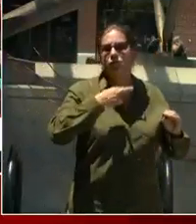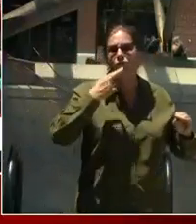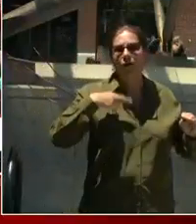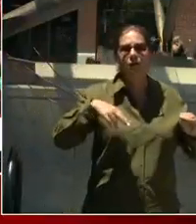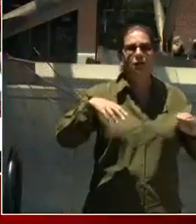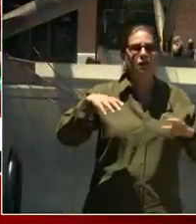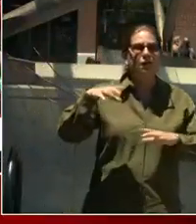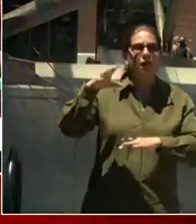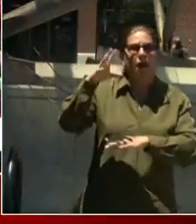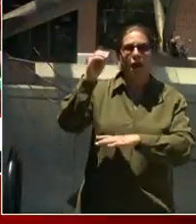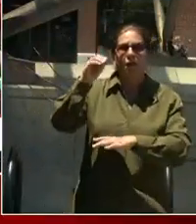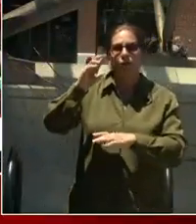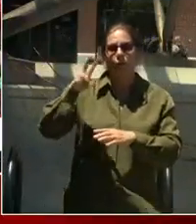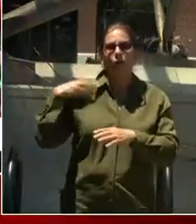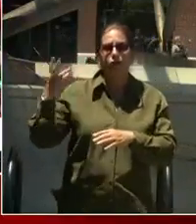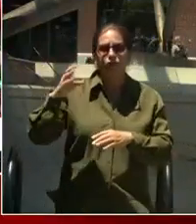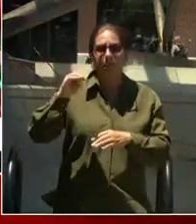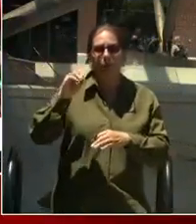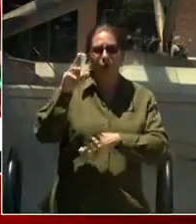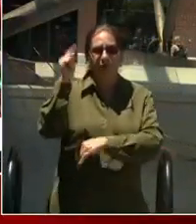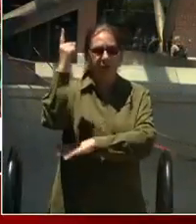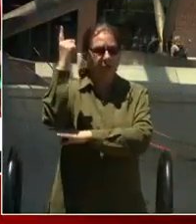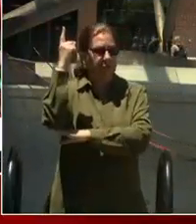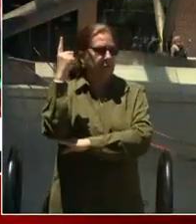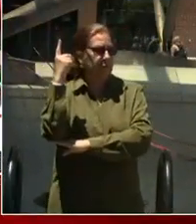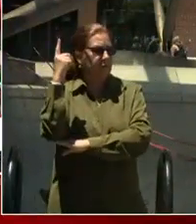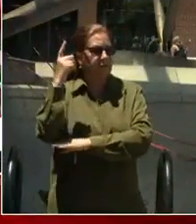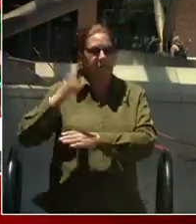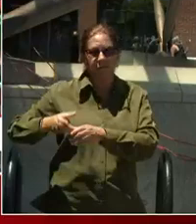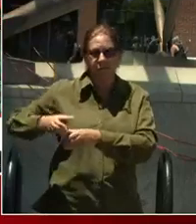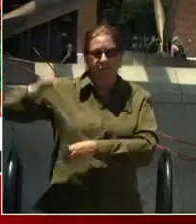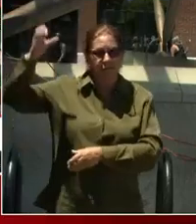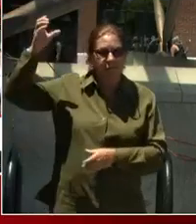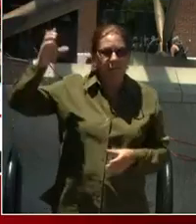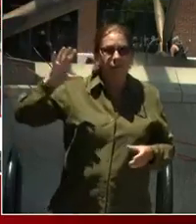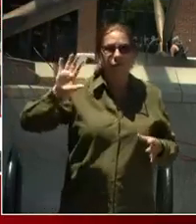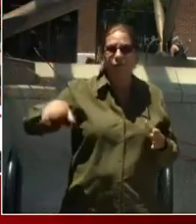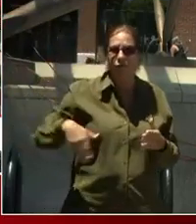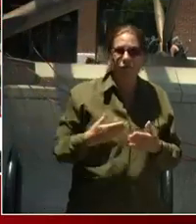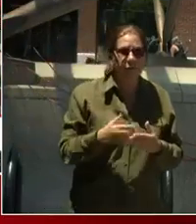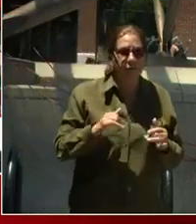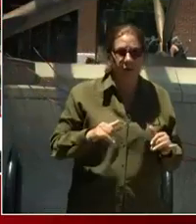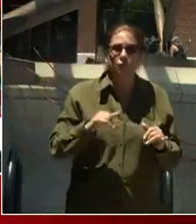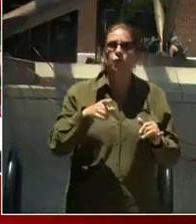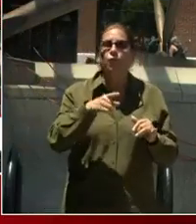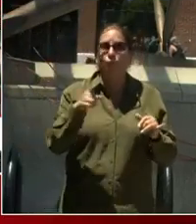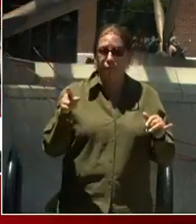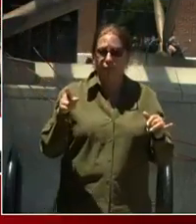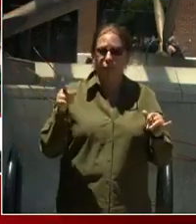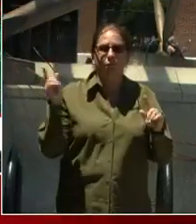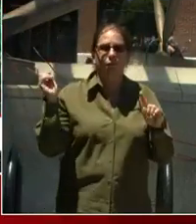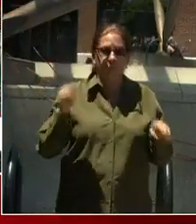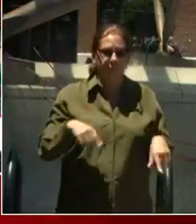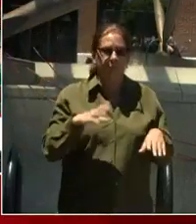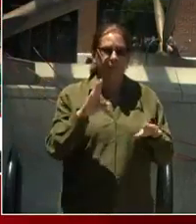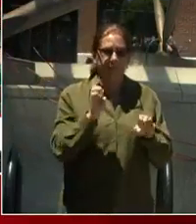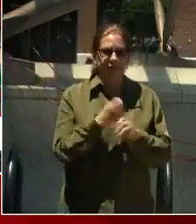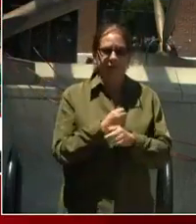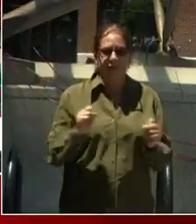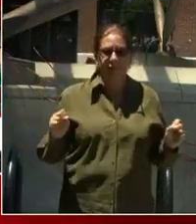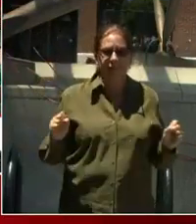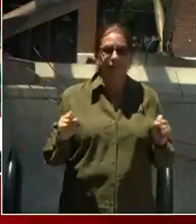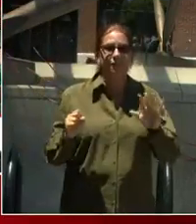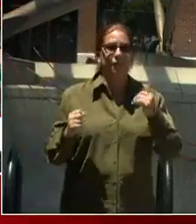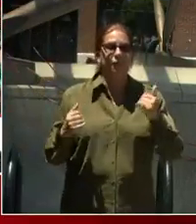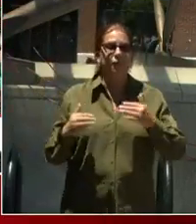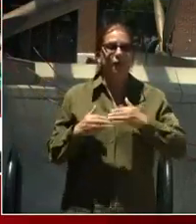memorials and get on the best transit system in the world and be safe. We know all of that. Right. But what we want